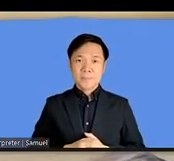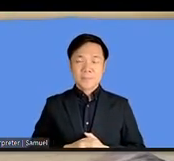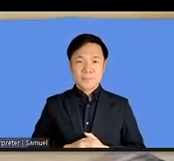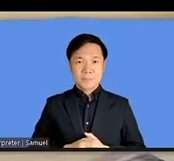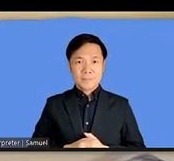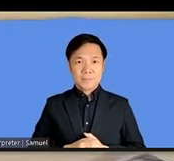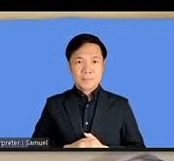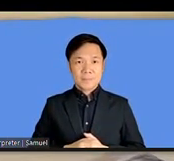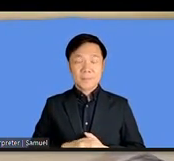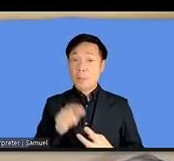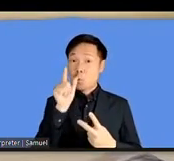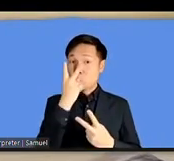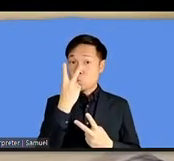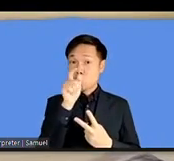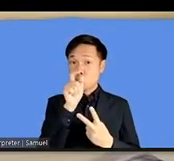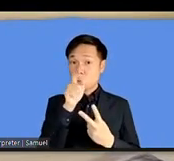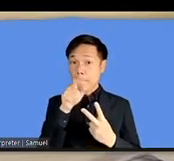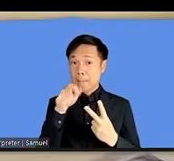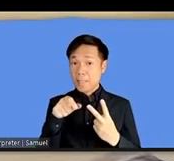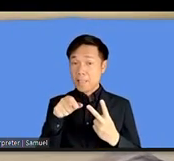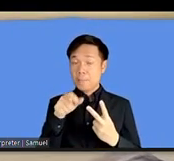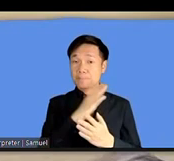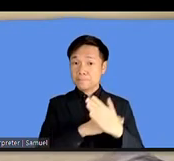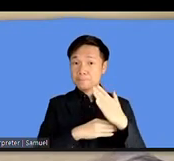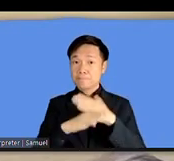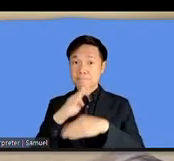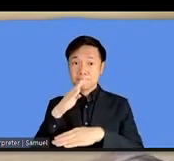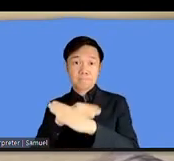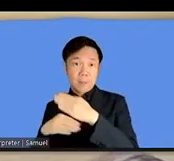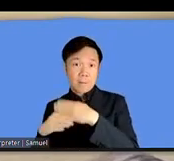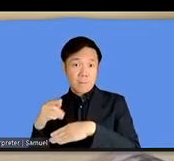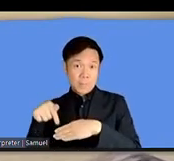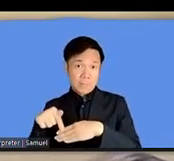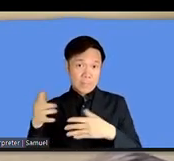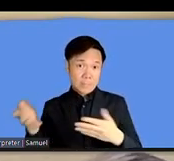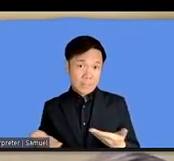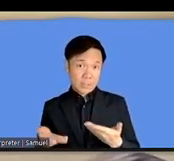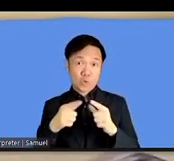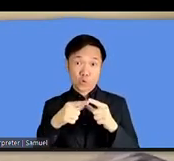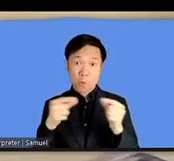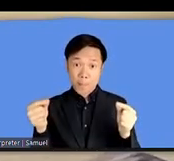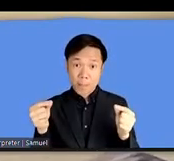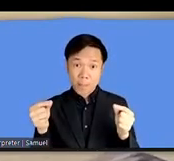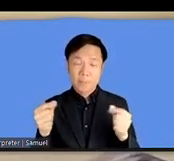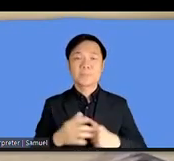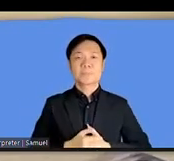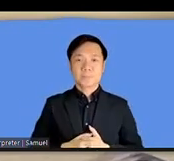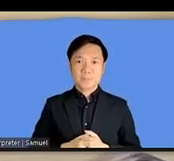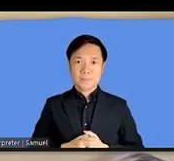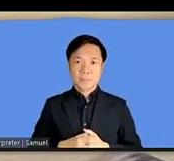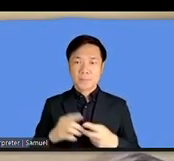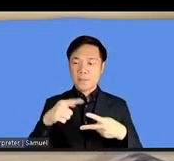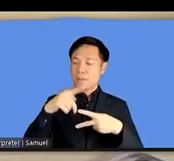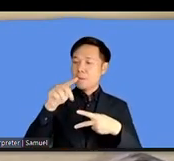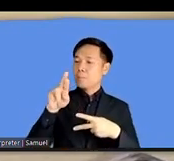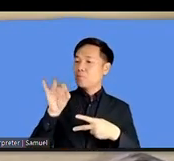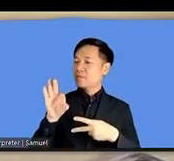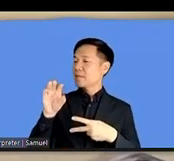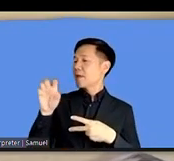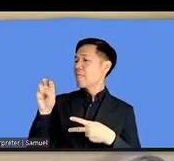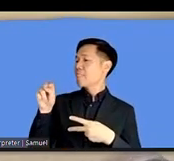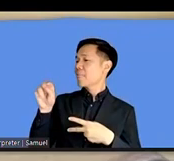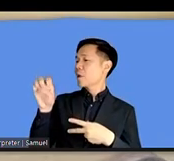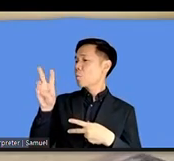persons with disabilities from japan uh in this room professor inoway and miss